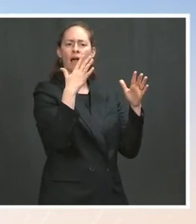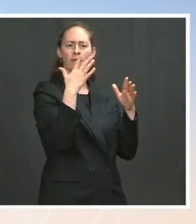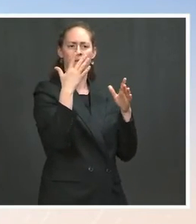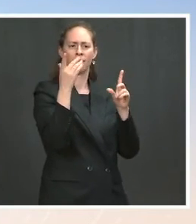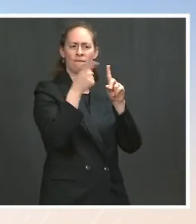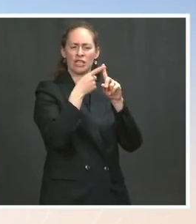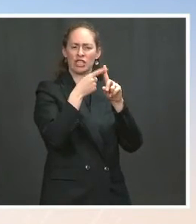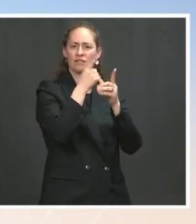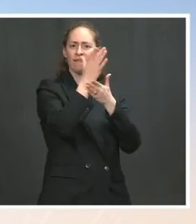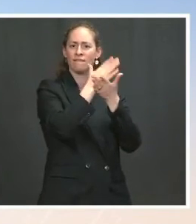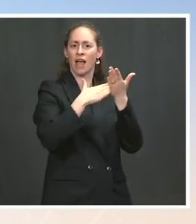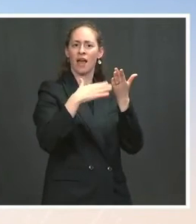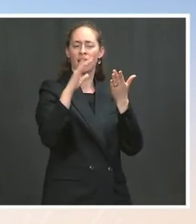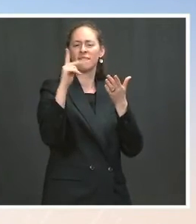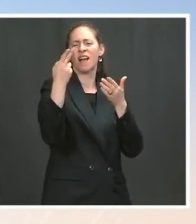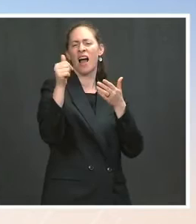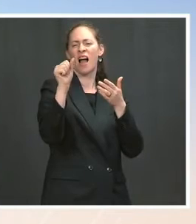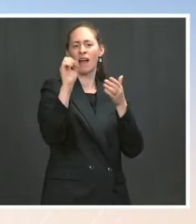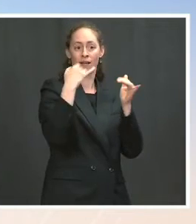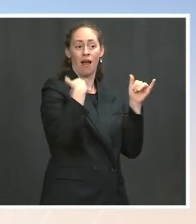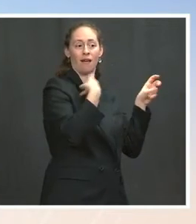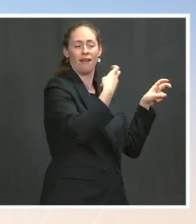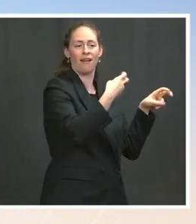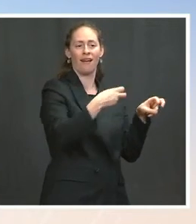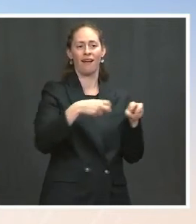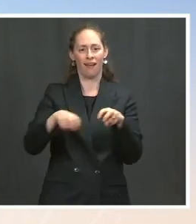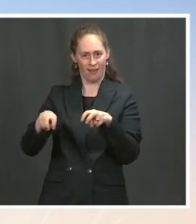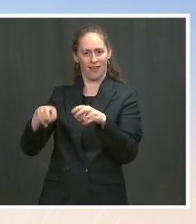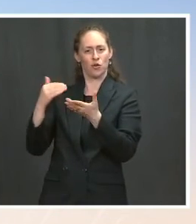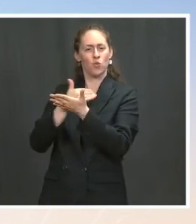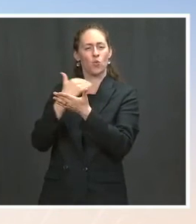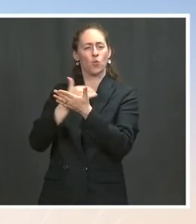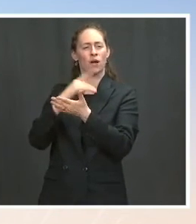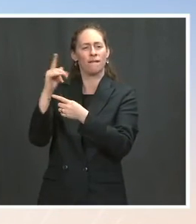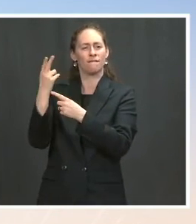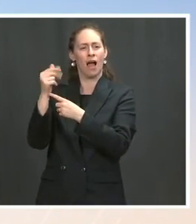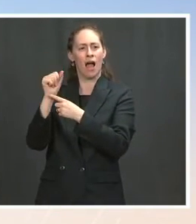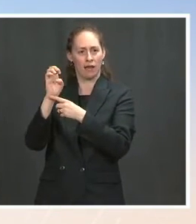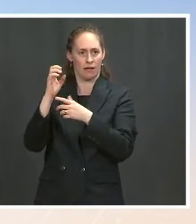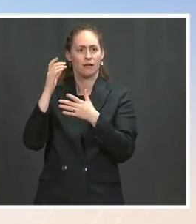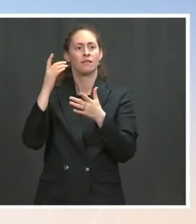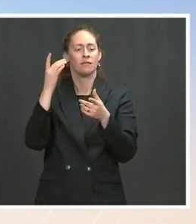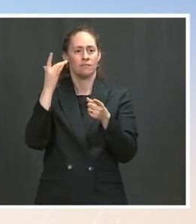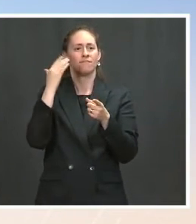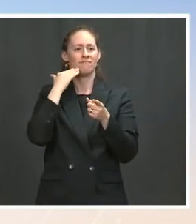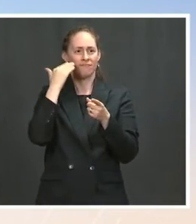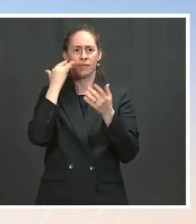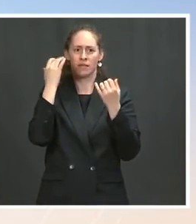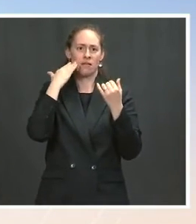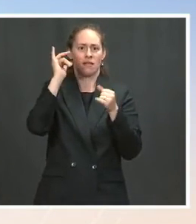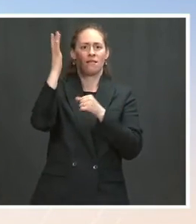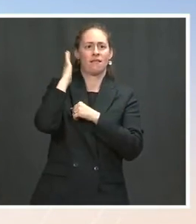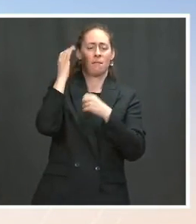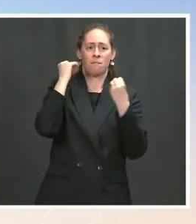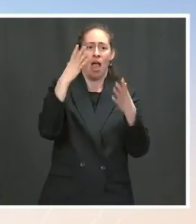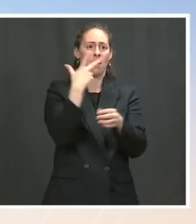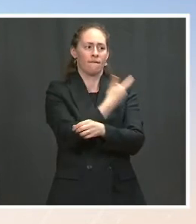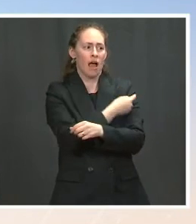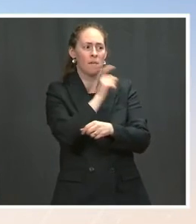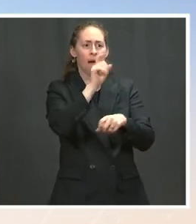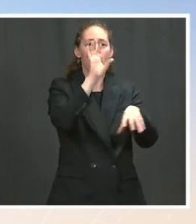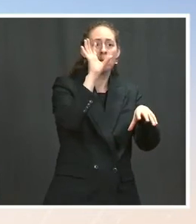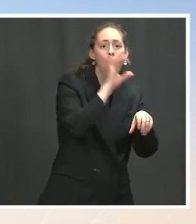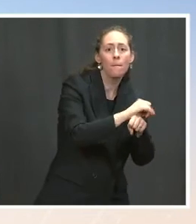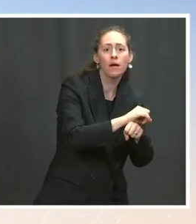so you know well where there was such a demand for the vaccine people were eager to get their appointment they were